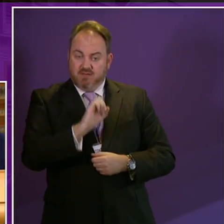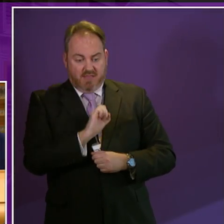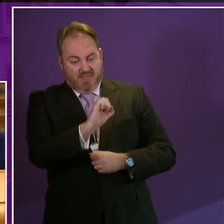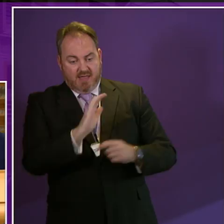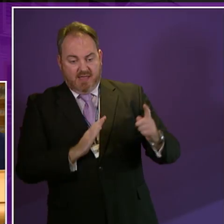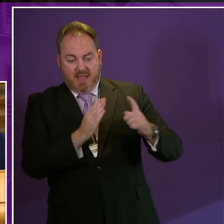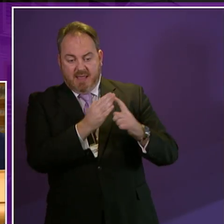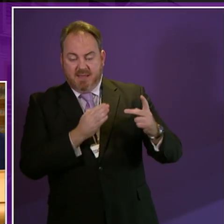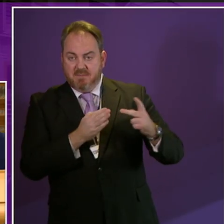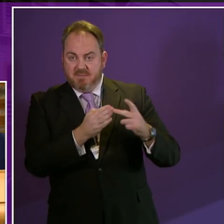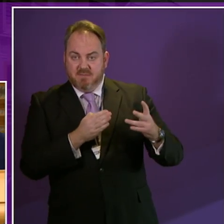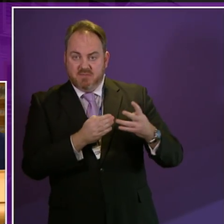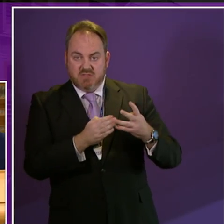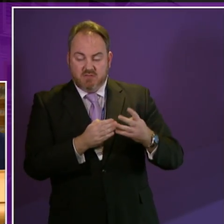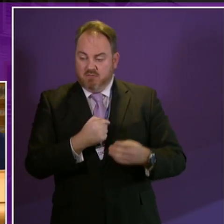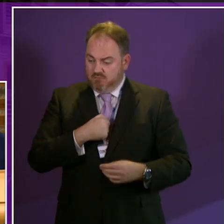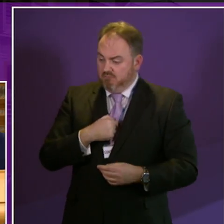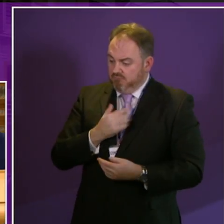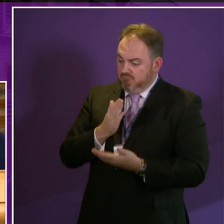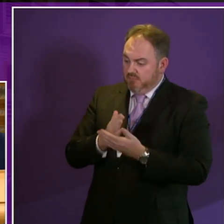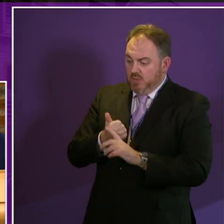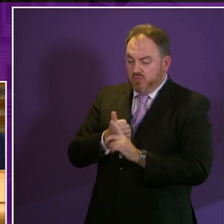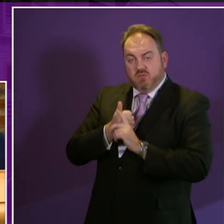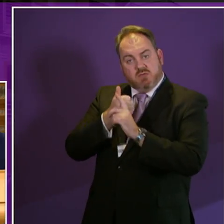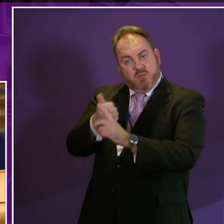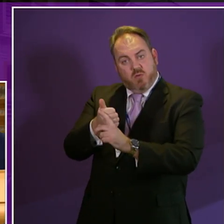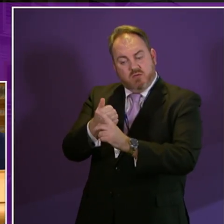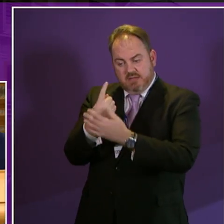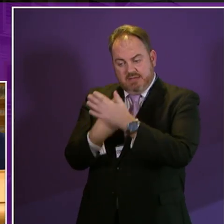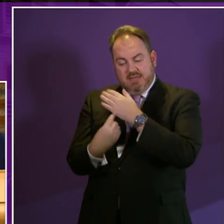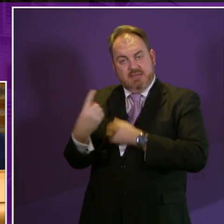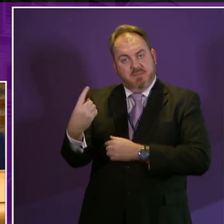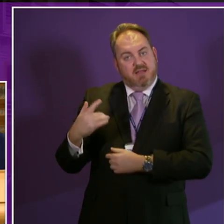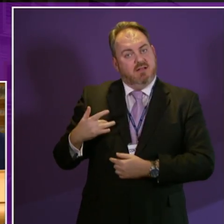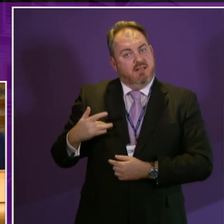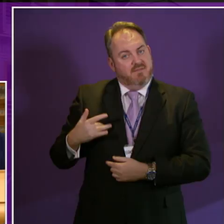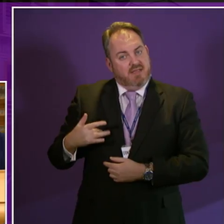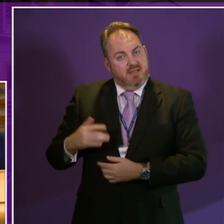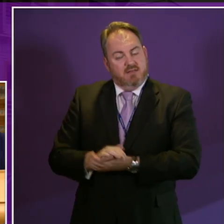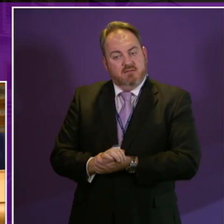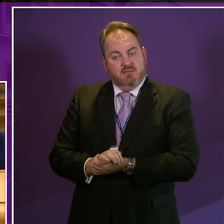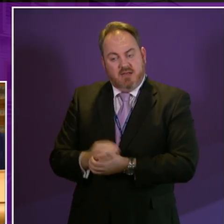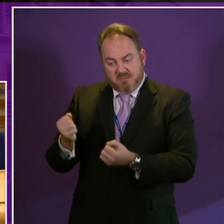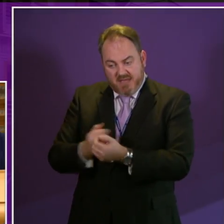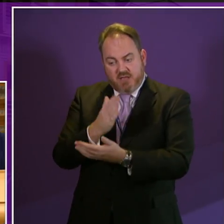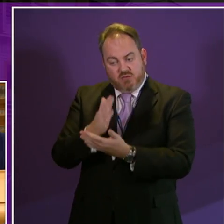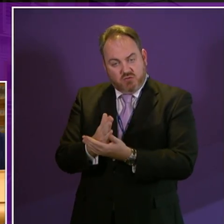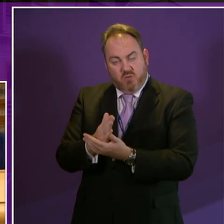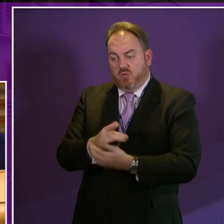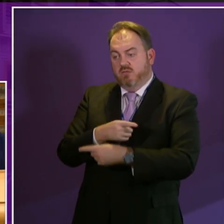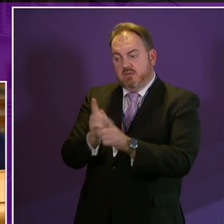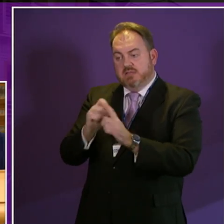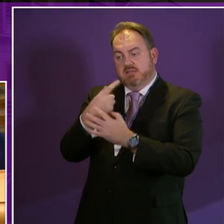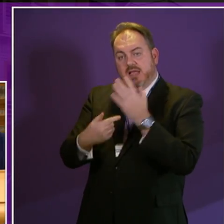it. Like the Scottish Government, we want support services that promote independent living, that meet needs and enable a life of choices,